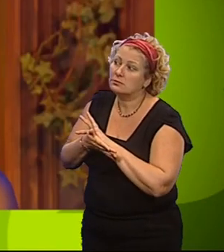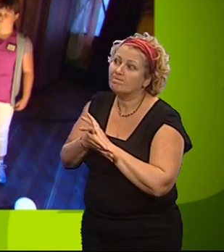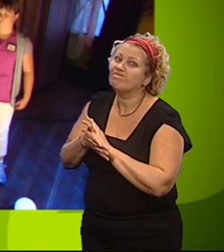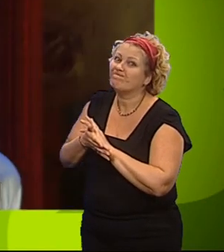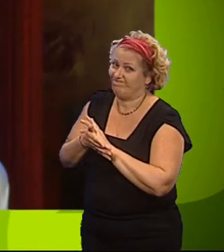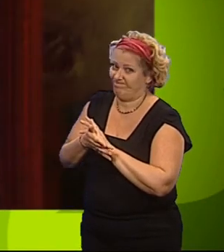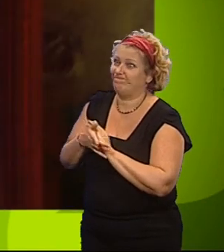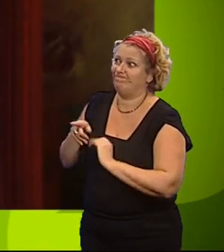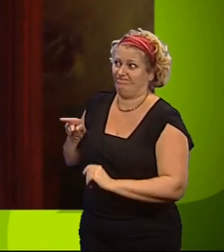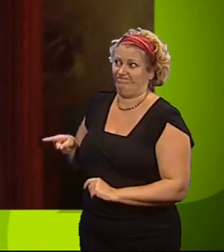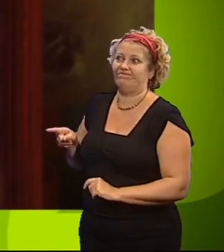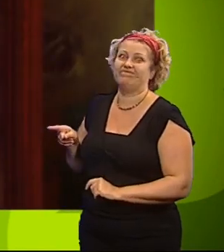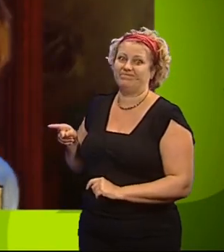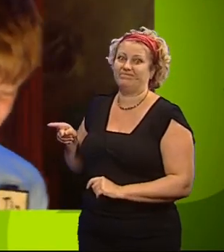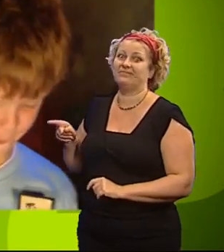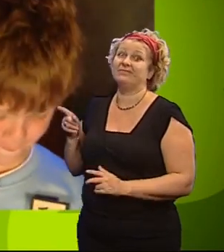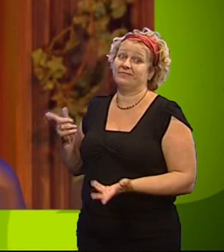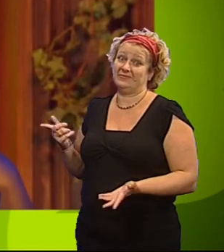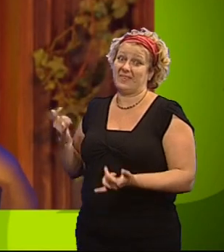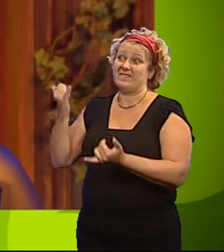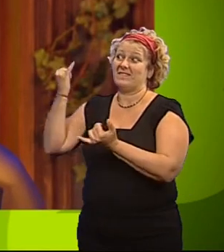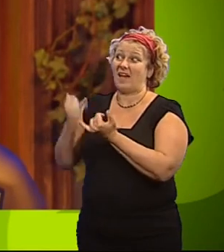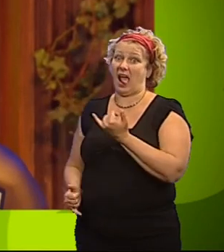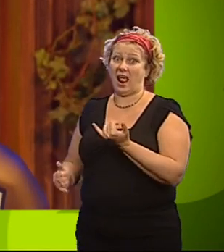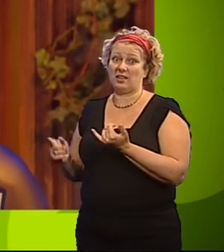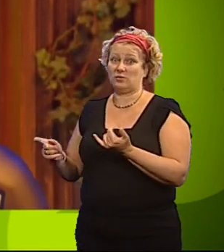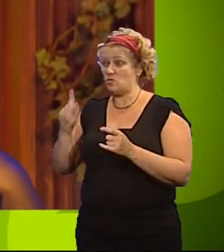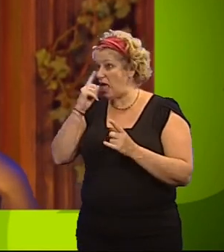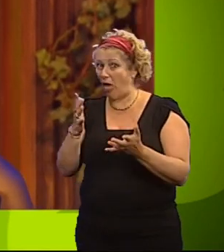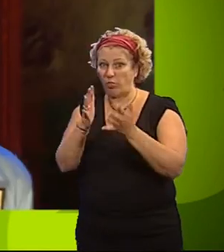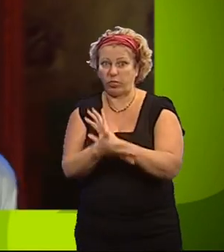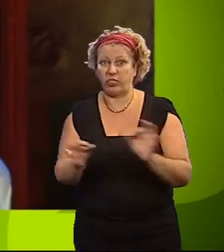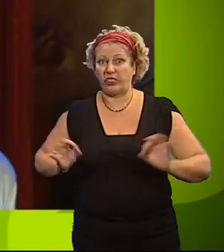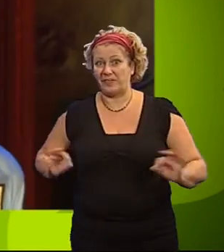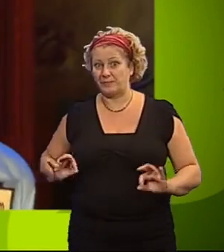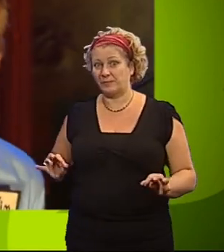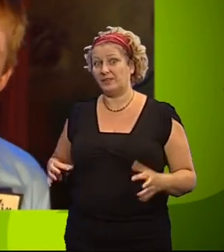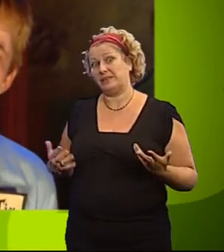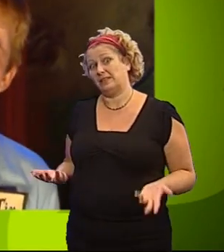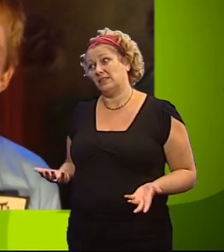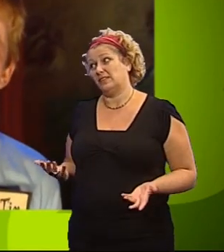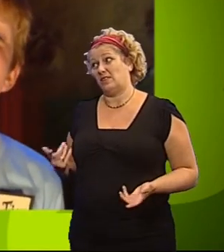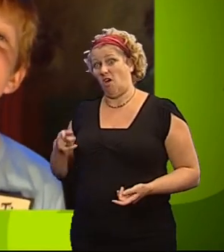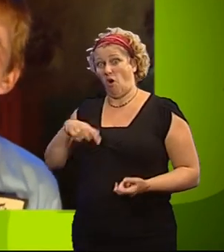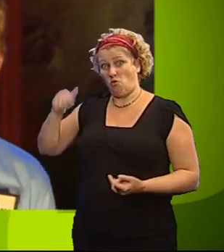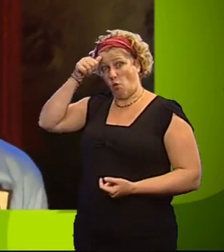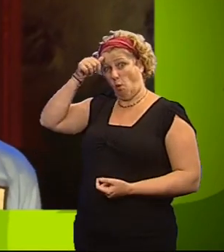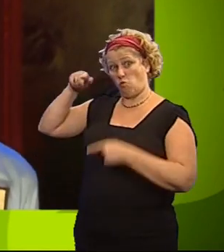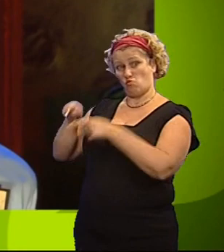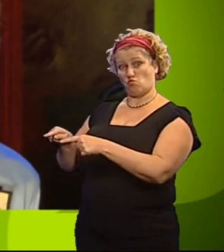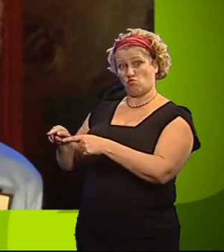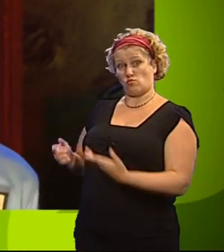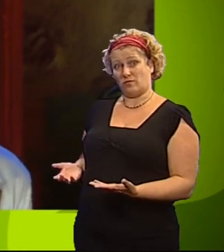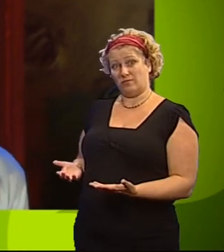Tim. Tim, you failed miserably to sabotage the challenge and you were detected.